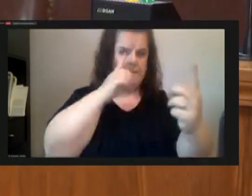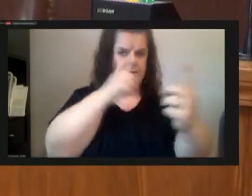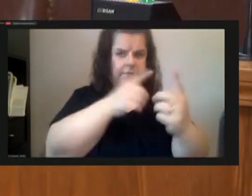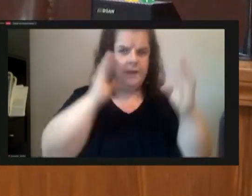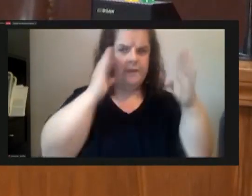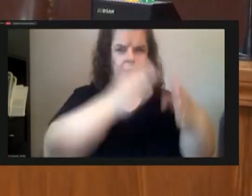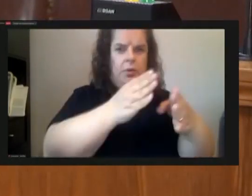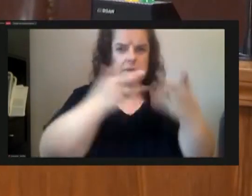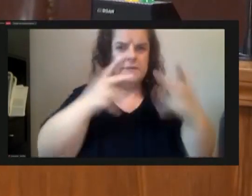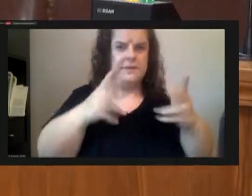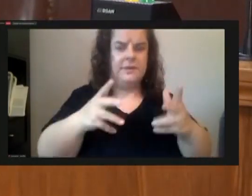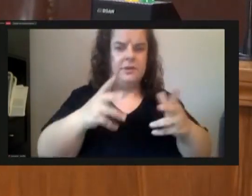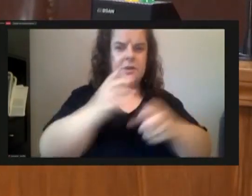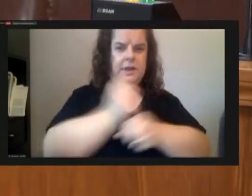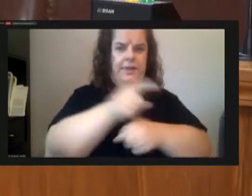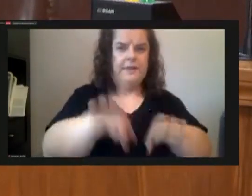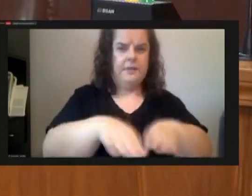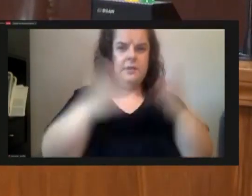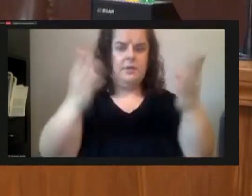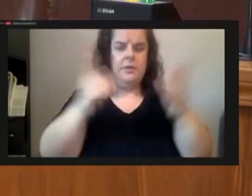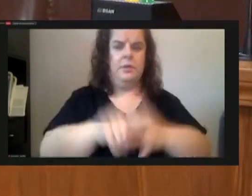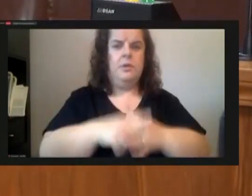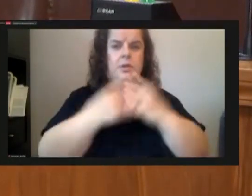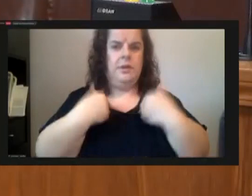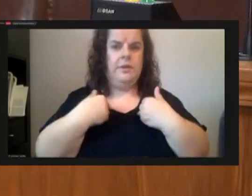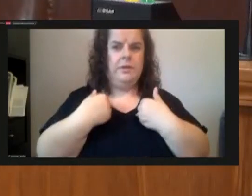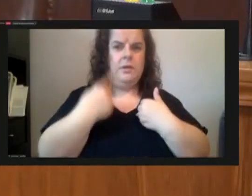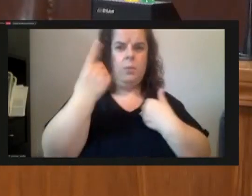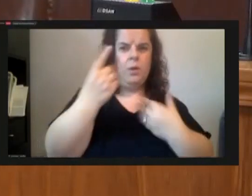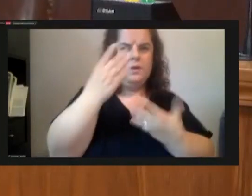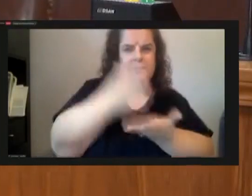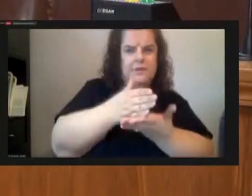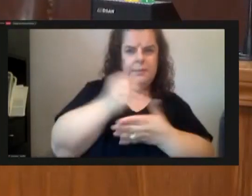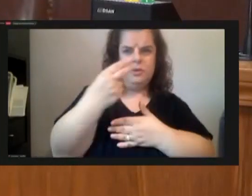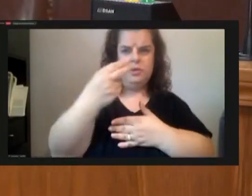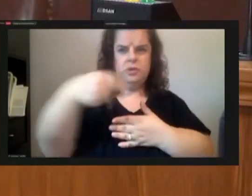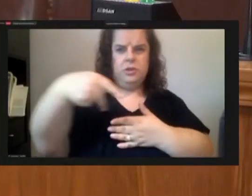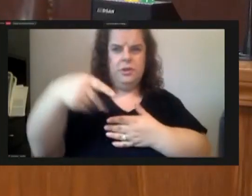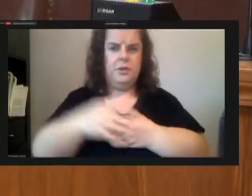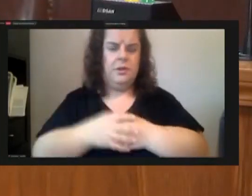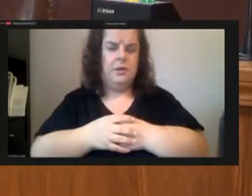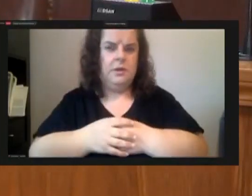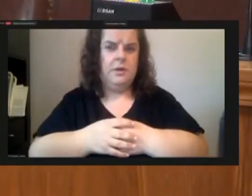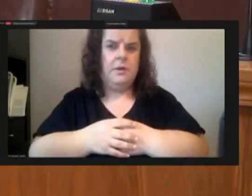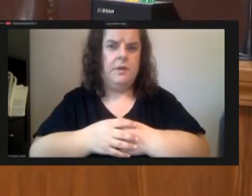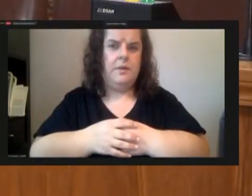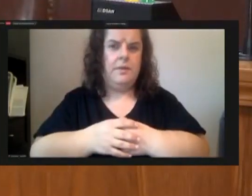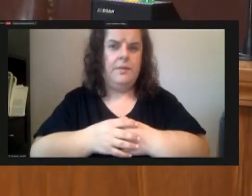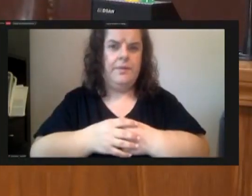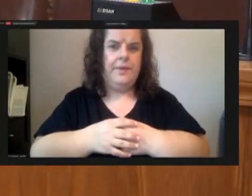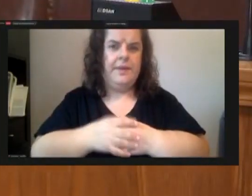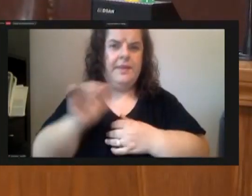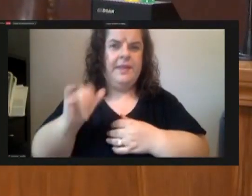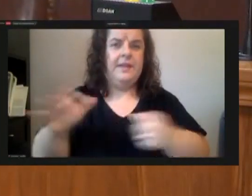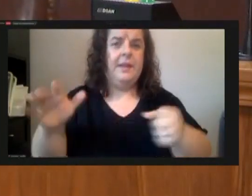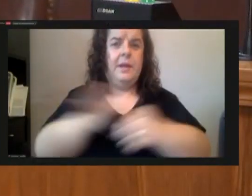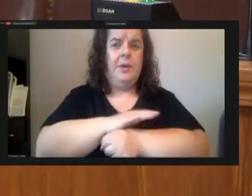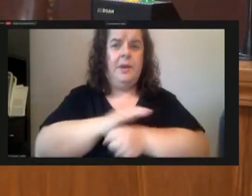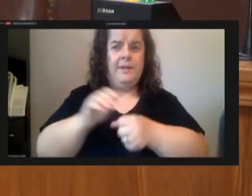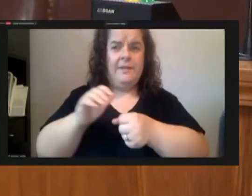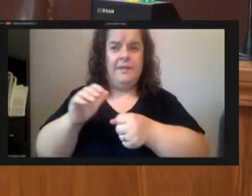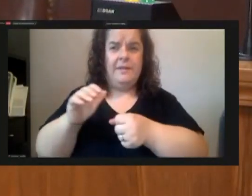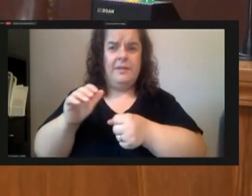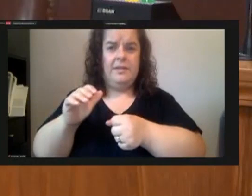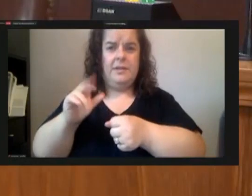open and we can you know start having a one-stop shop gotcha and that's entirely occupied by the ura